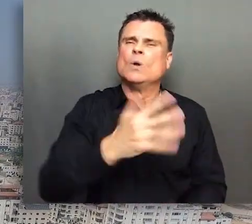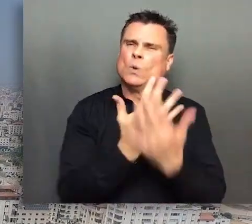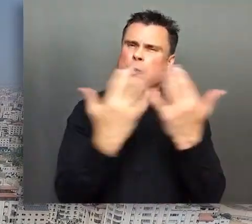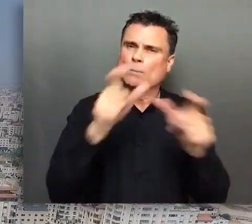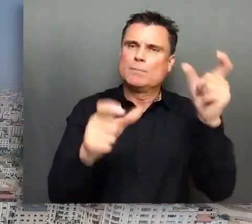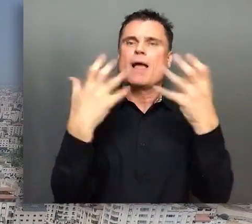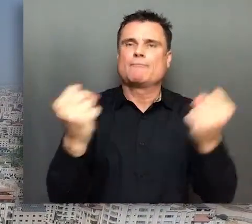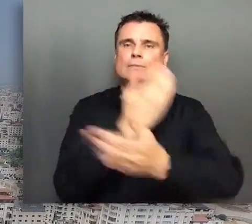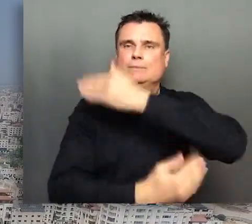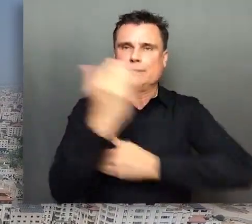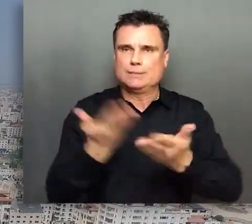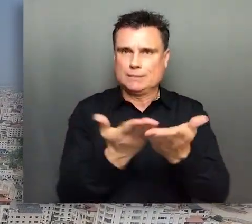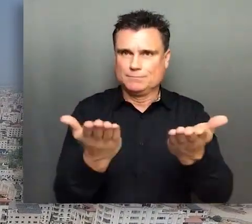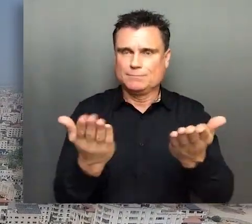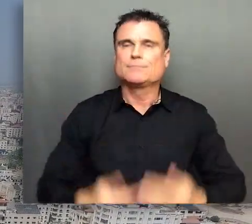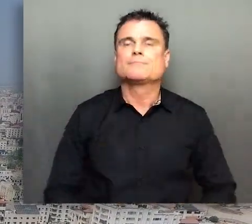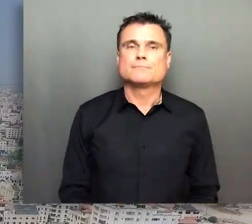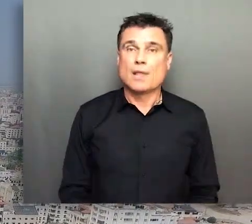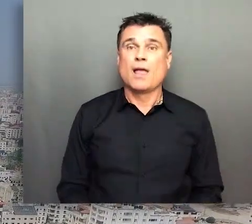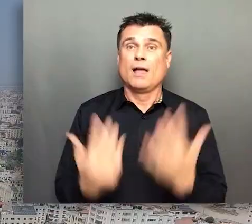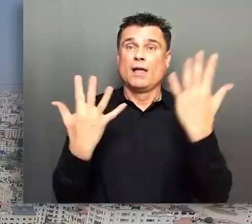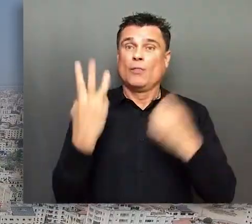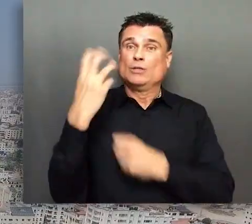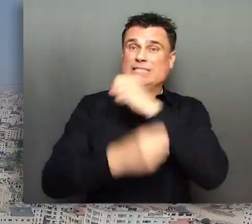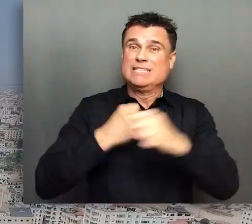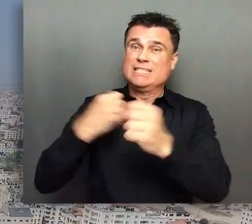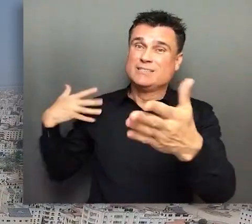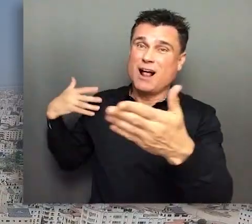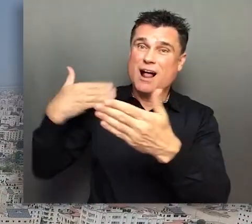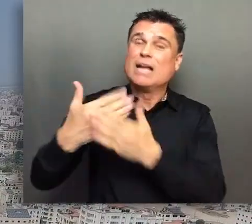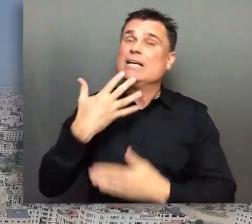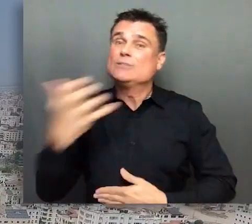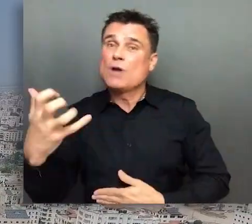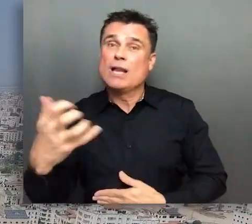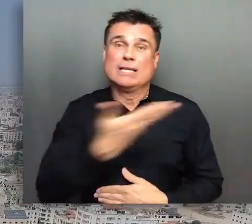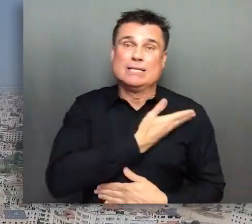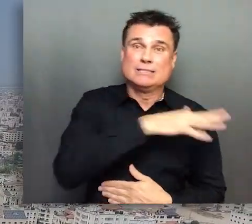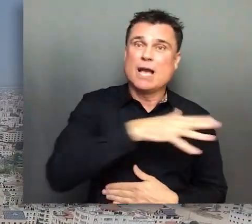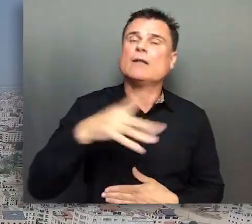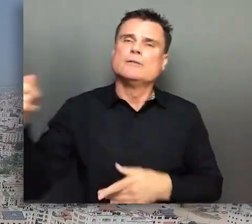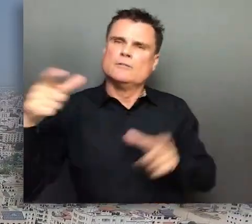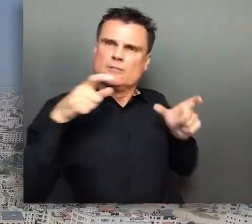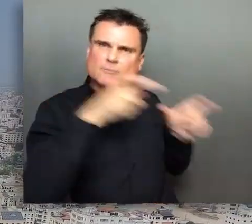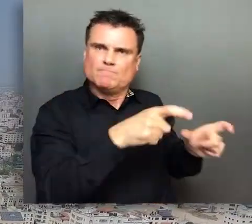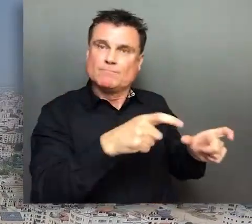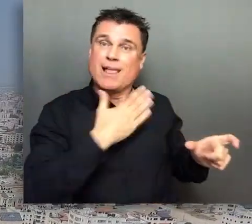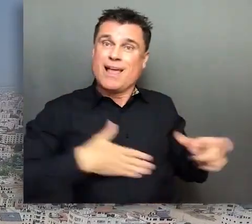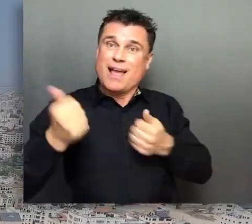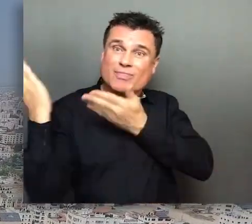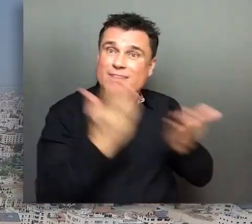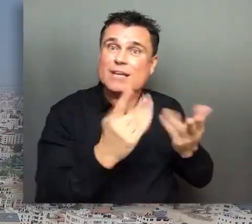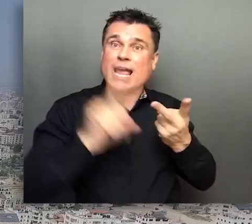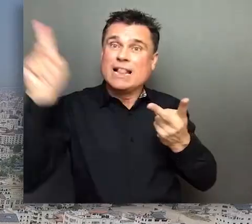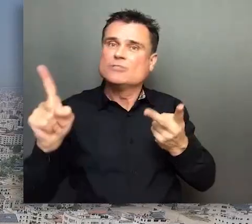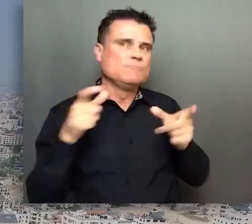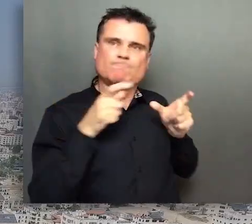in Gaza have a disability. Israel's 13-year closure of Gaza has severely restricted the entry and exit of people and